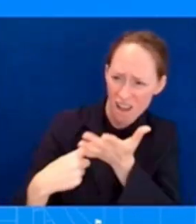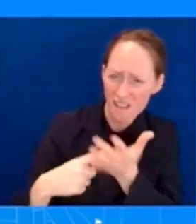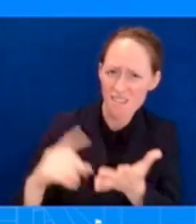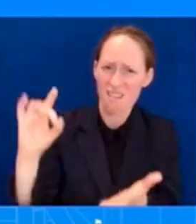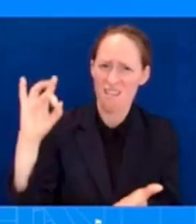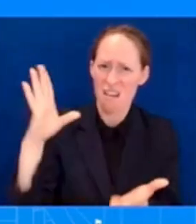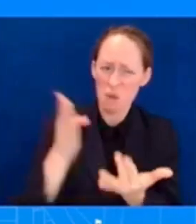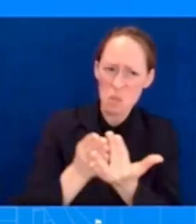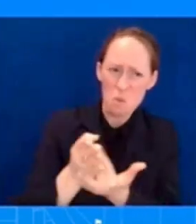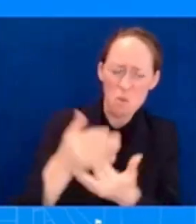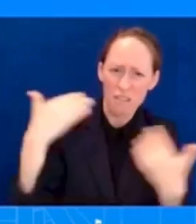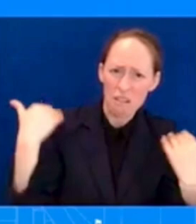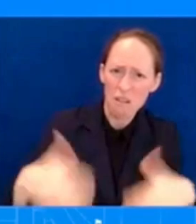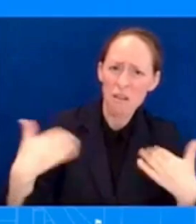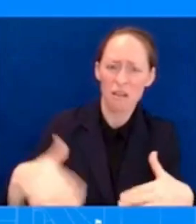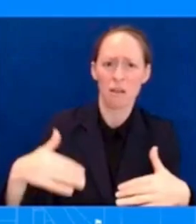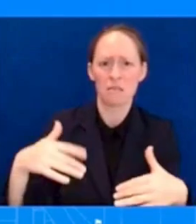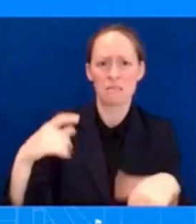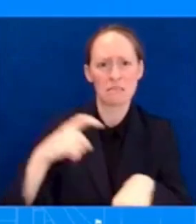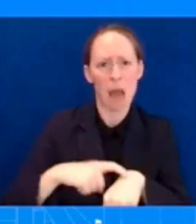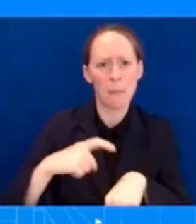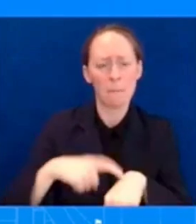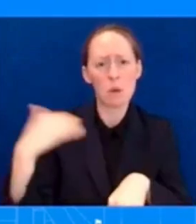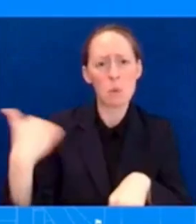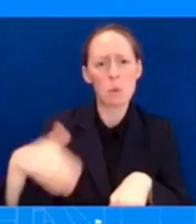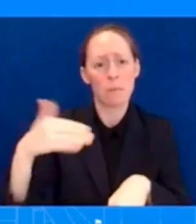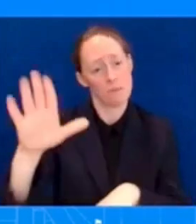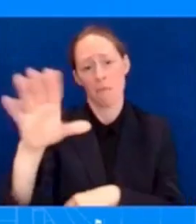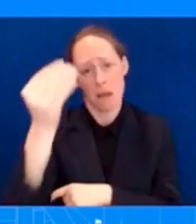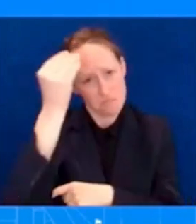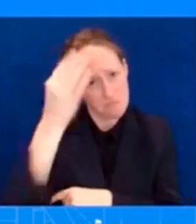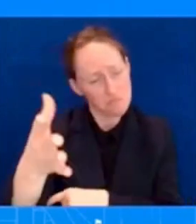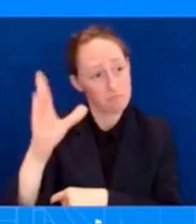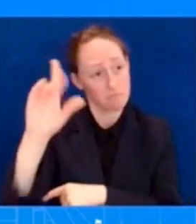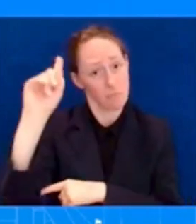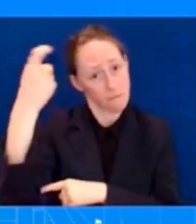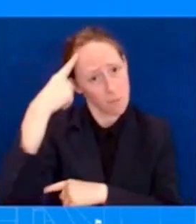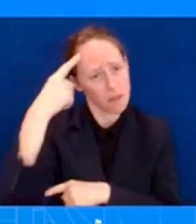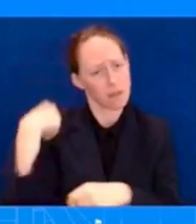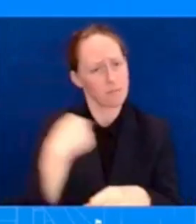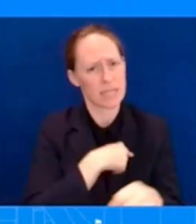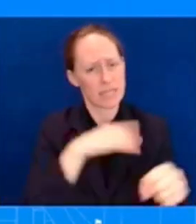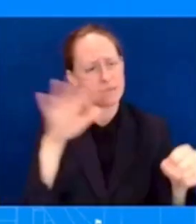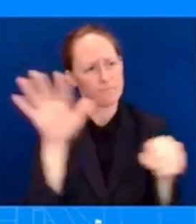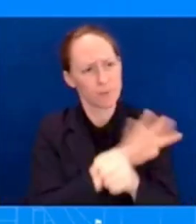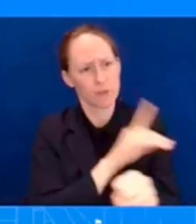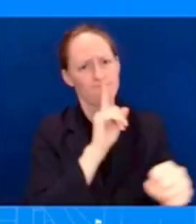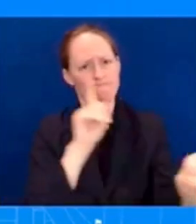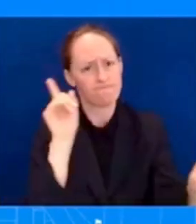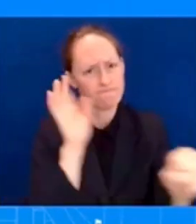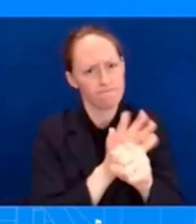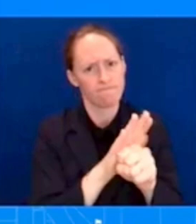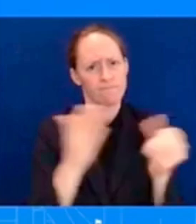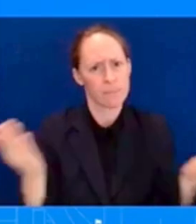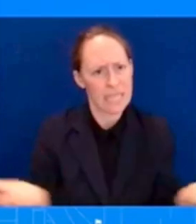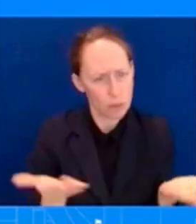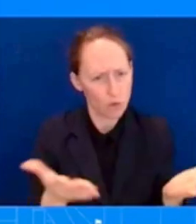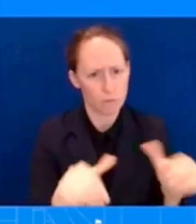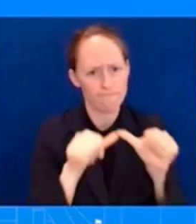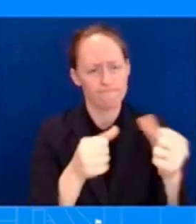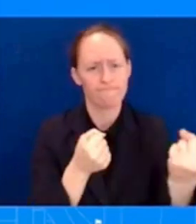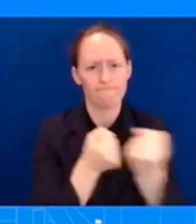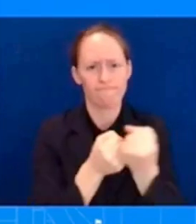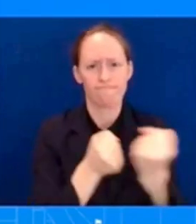already seeing a tremendous amount of efforts and resiliency across the community as they are coming together to support each other